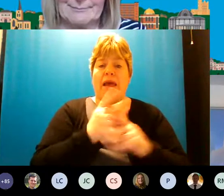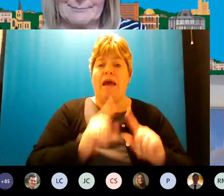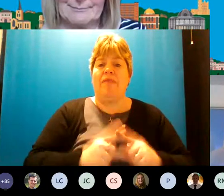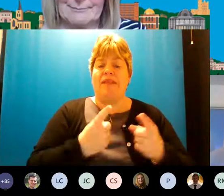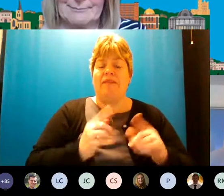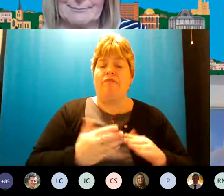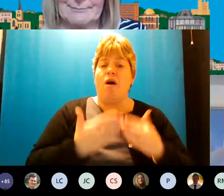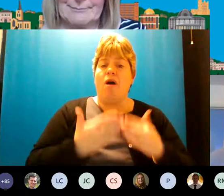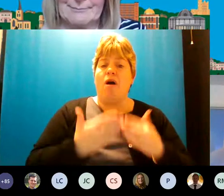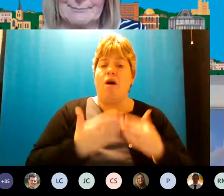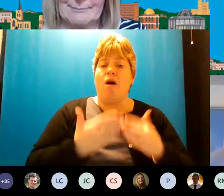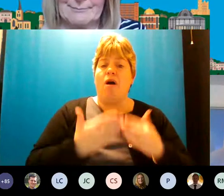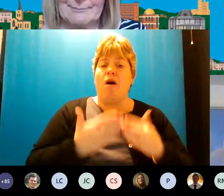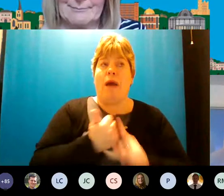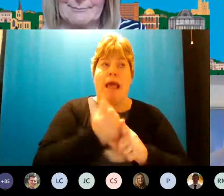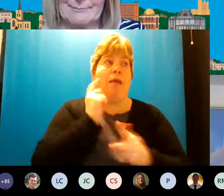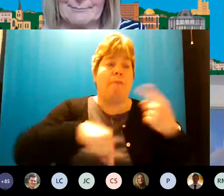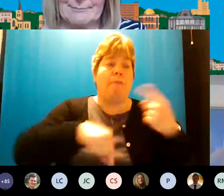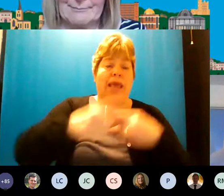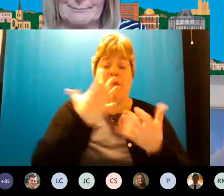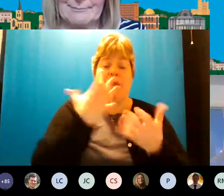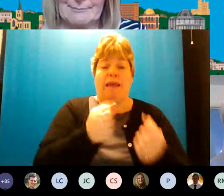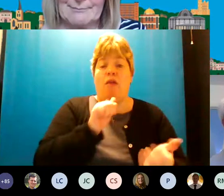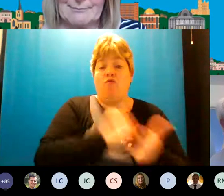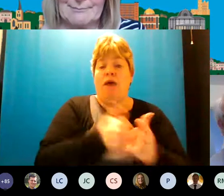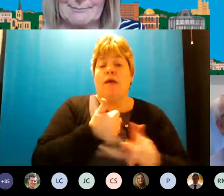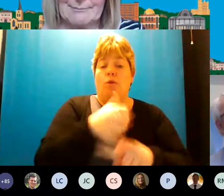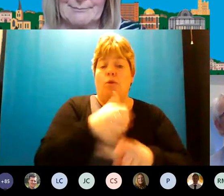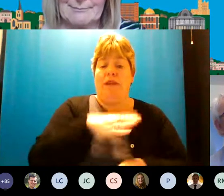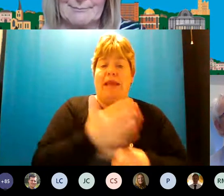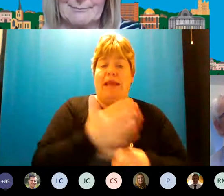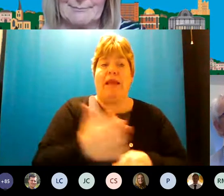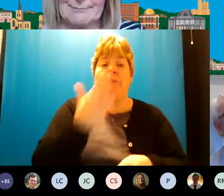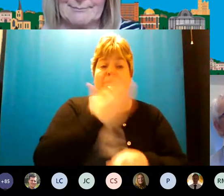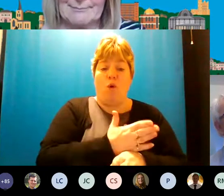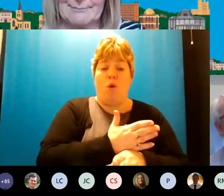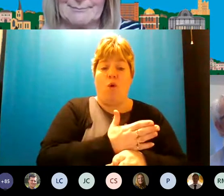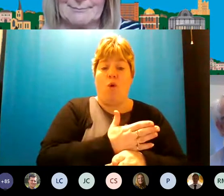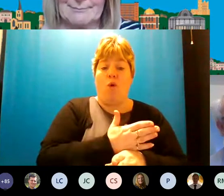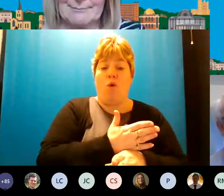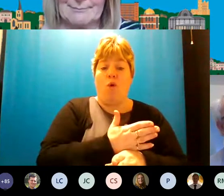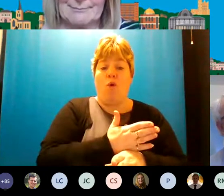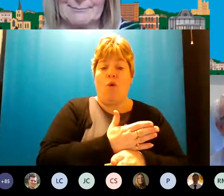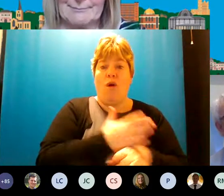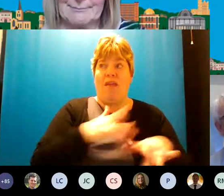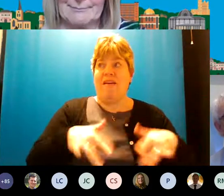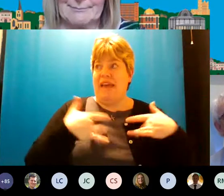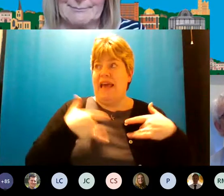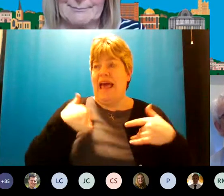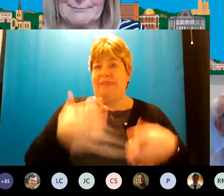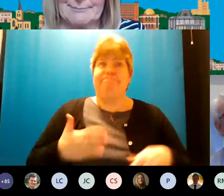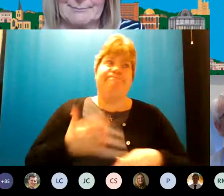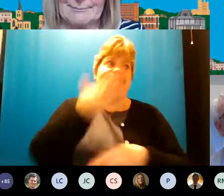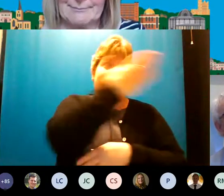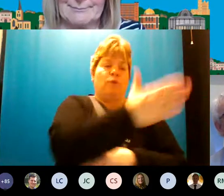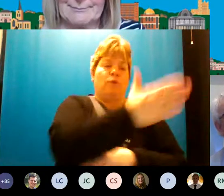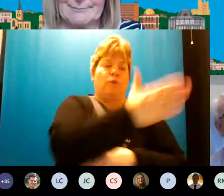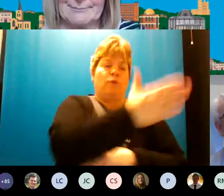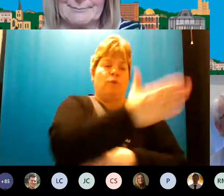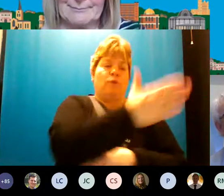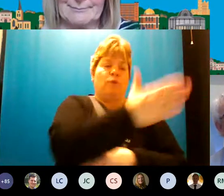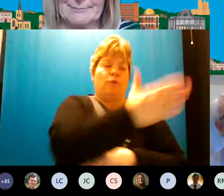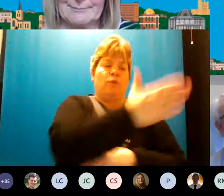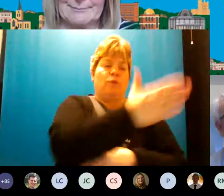to help people get the right support they need before they need to you know they they feel they need to go to emergency departments